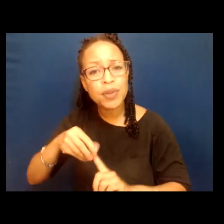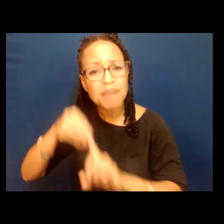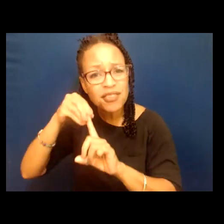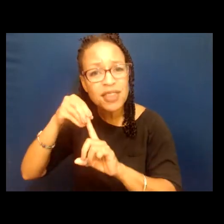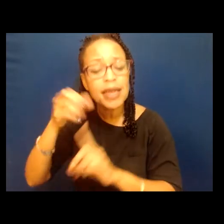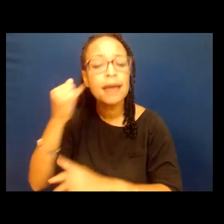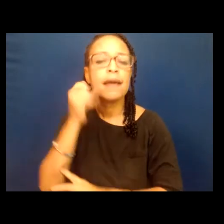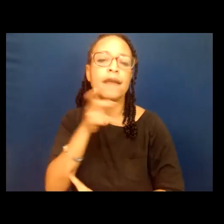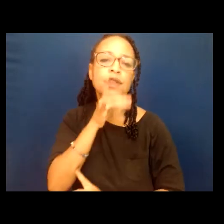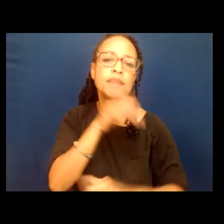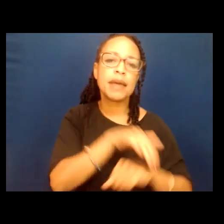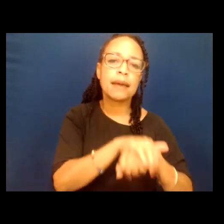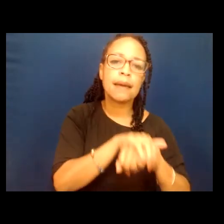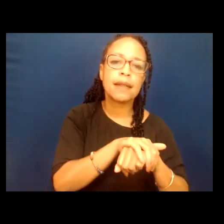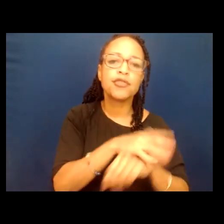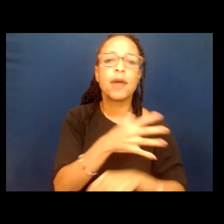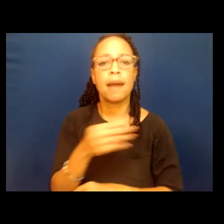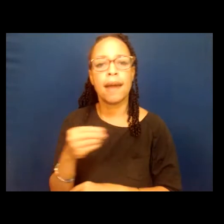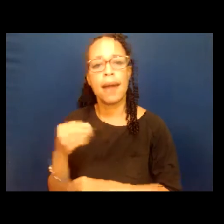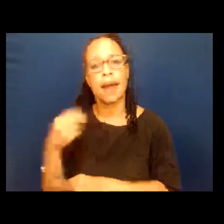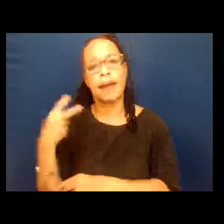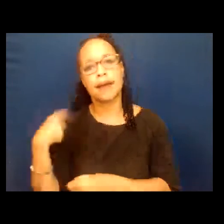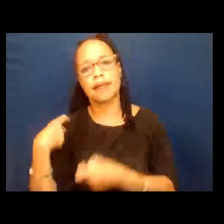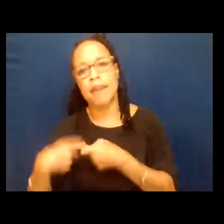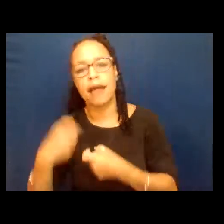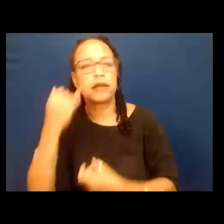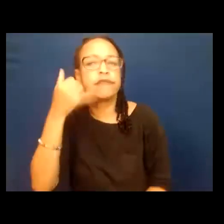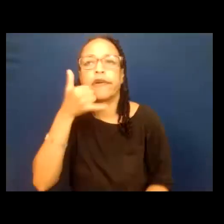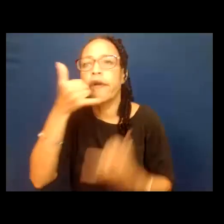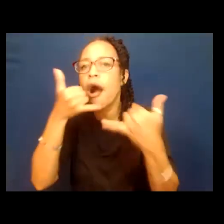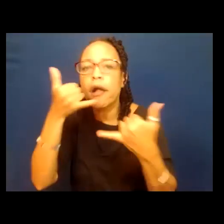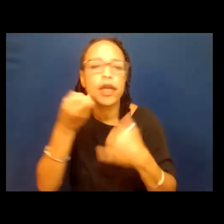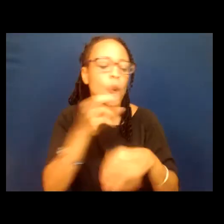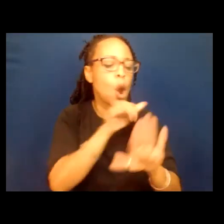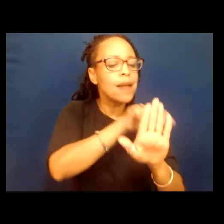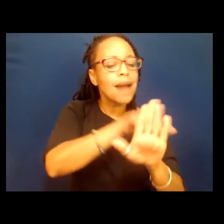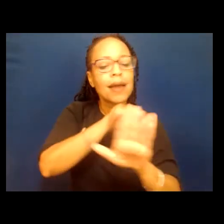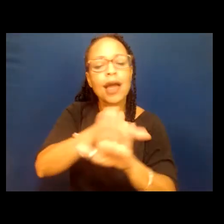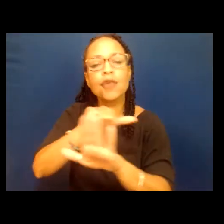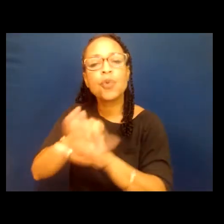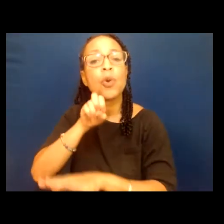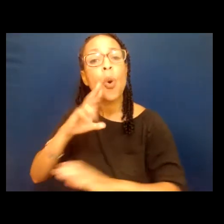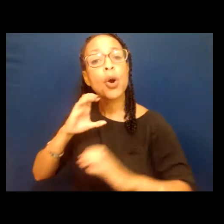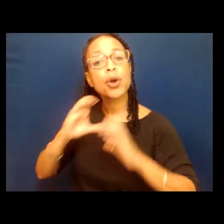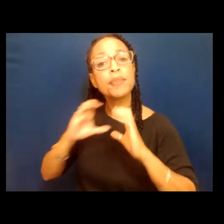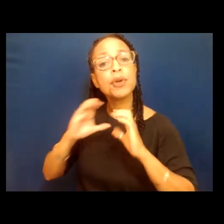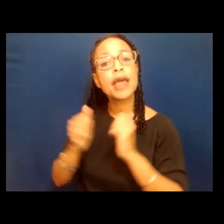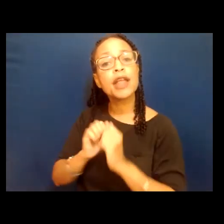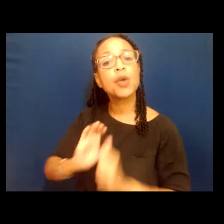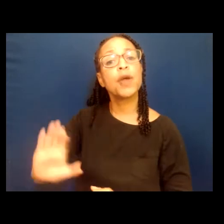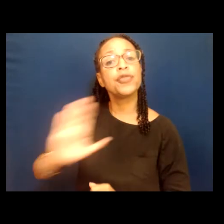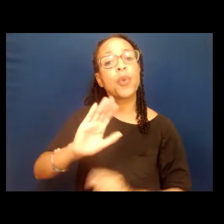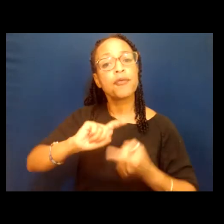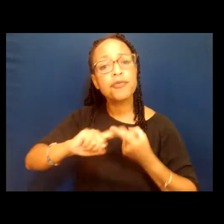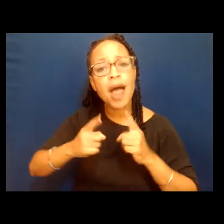español, ya sea llamando a los votantes, tocando sus puertas o comunicándose con su red de amigos, familia y los